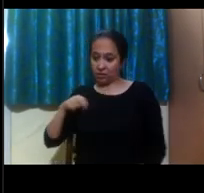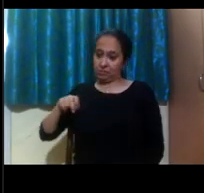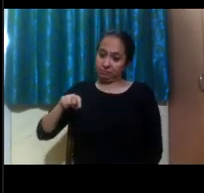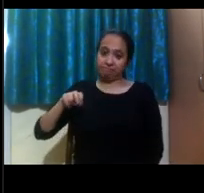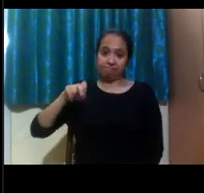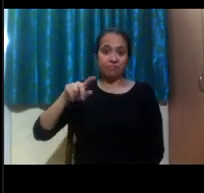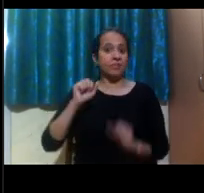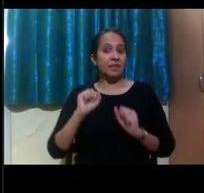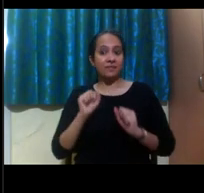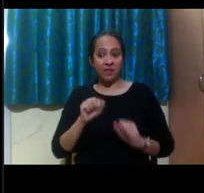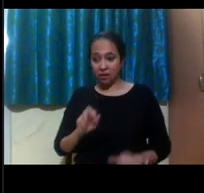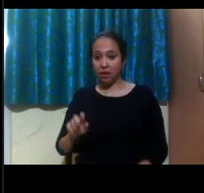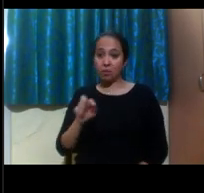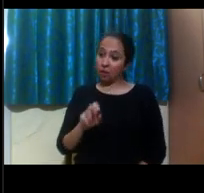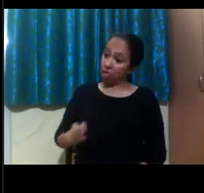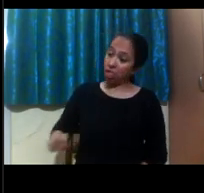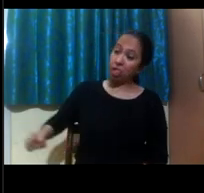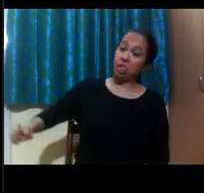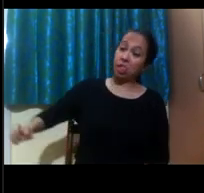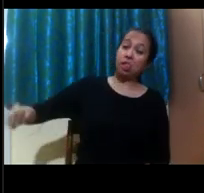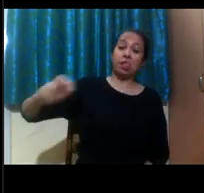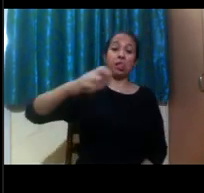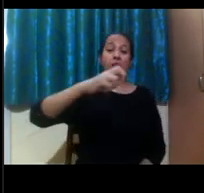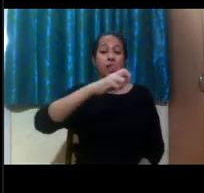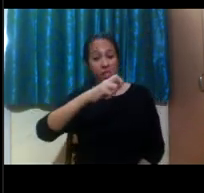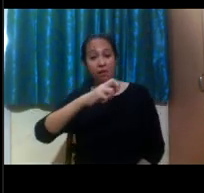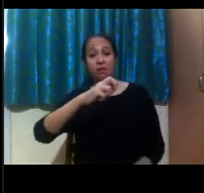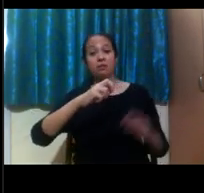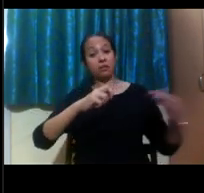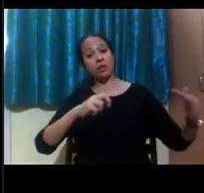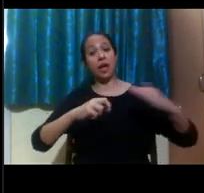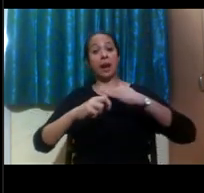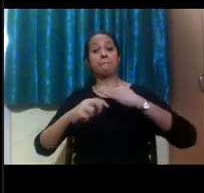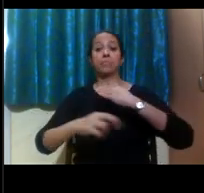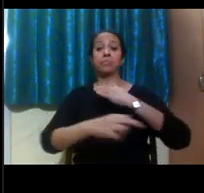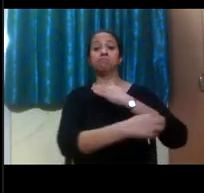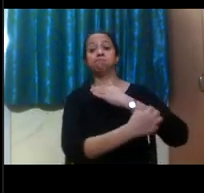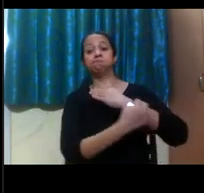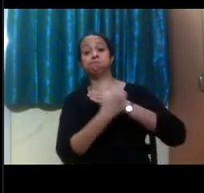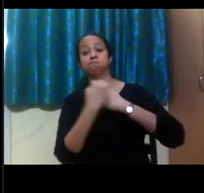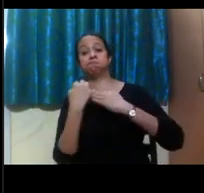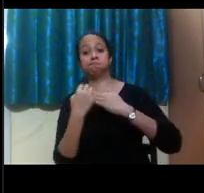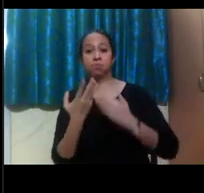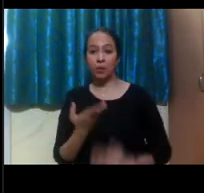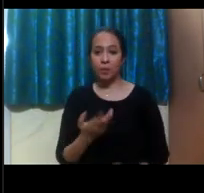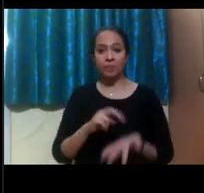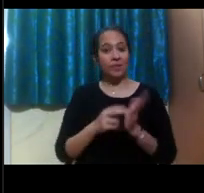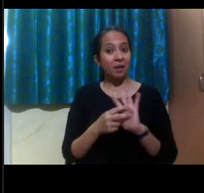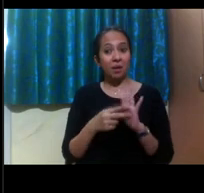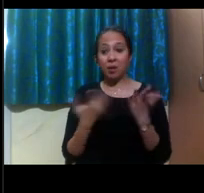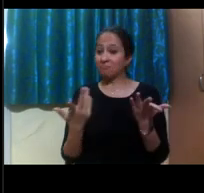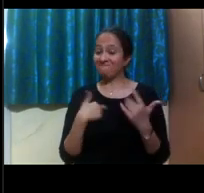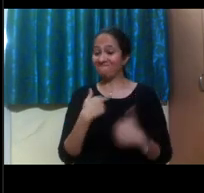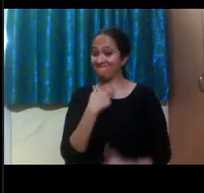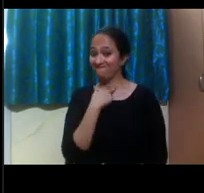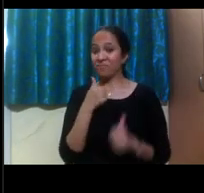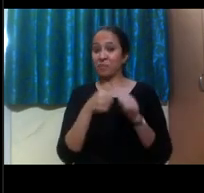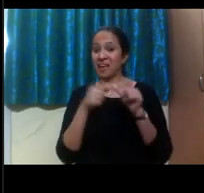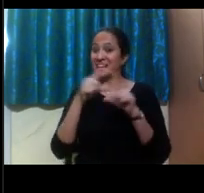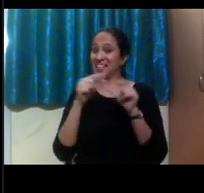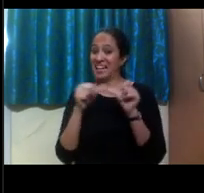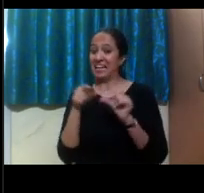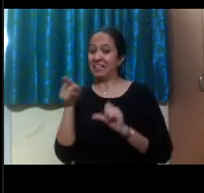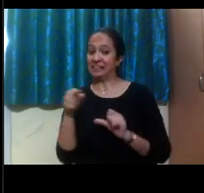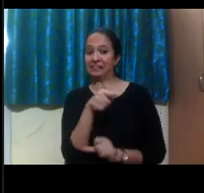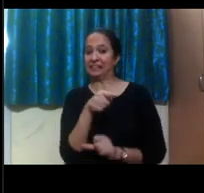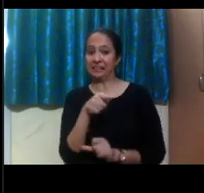stairs, you have to go all the way around to the back of the building in order to have access. And so that might meet the requirements of the ADA, but to me, that's